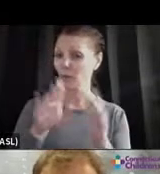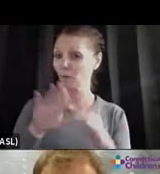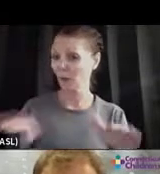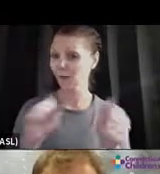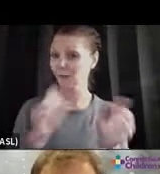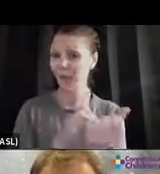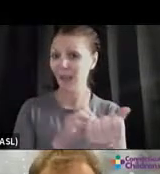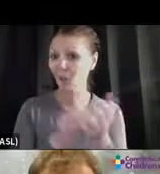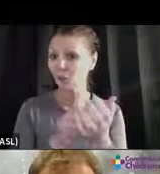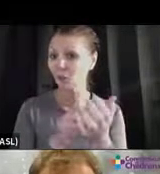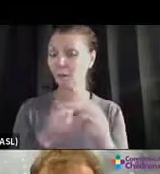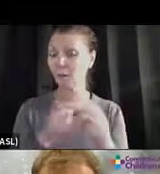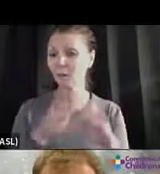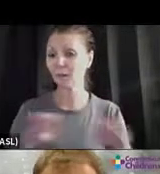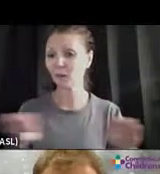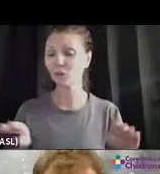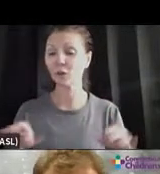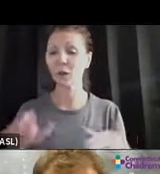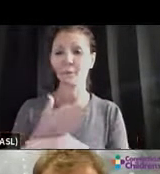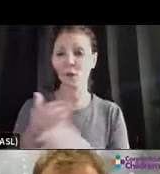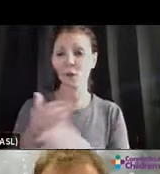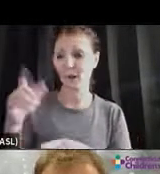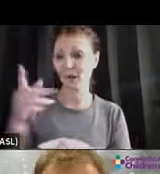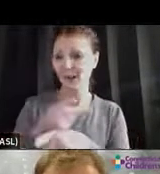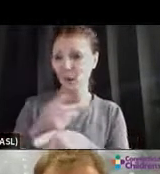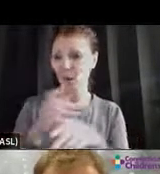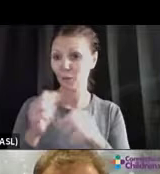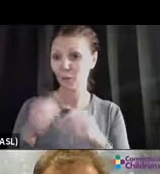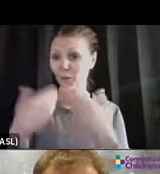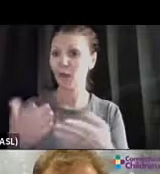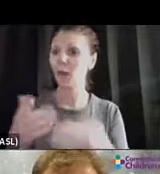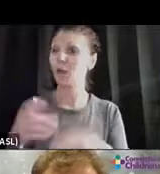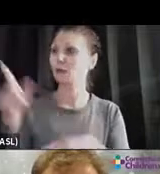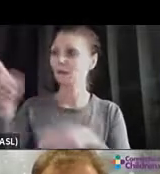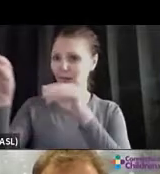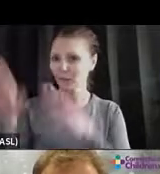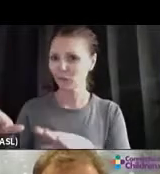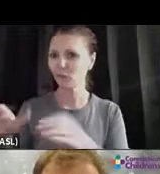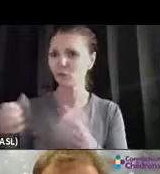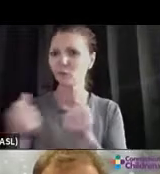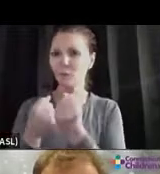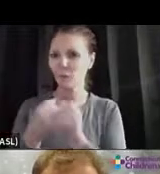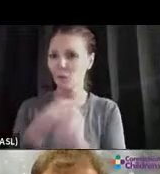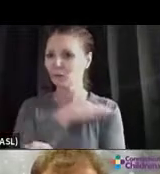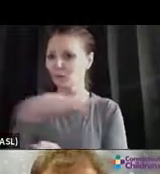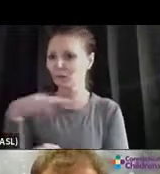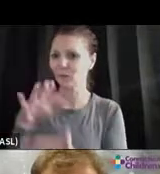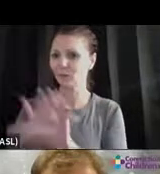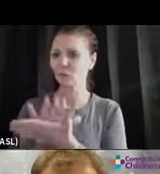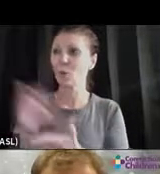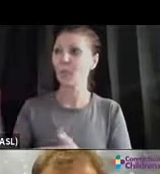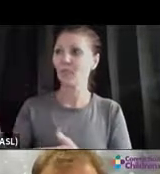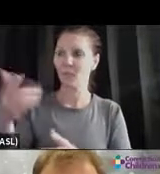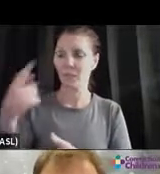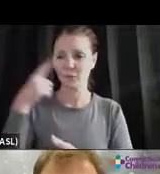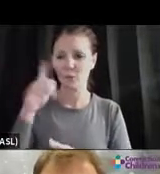or primary care provider. You also have your teachers and other support staff at school who are there for your child.